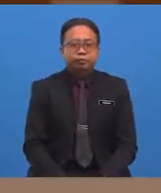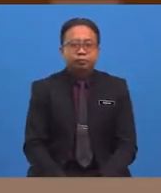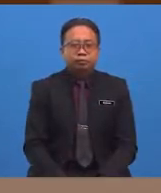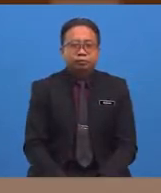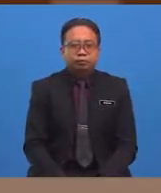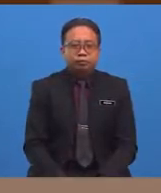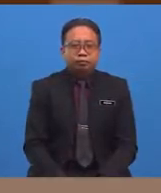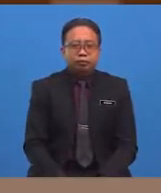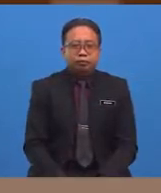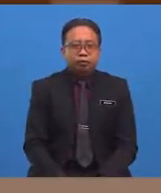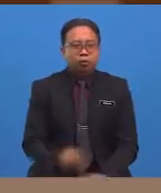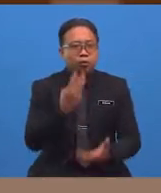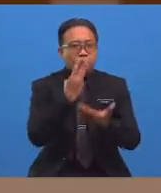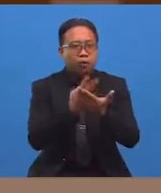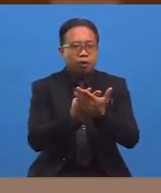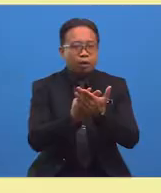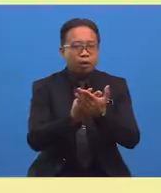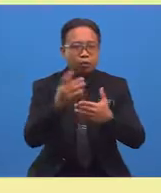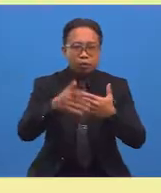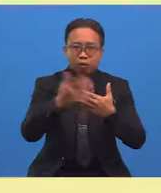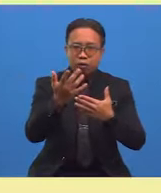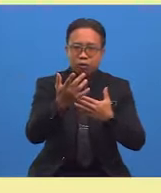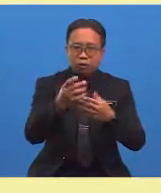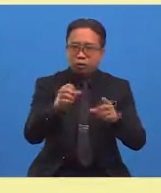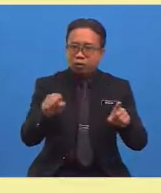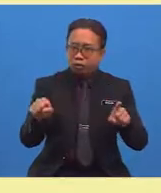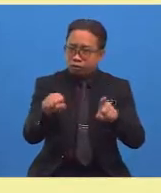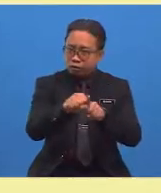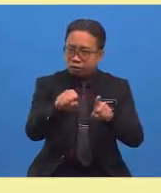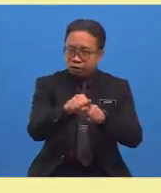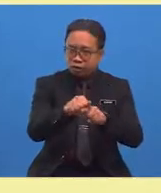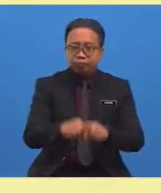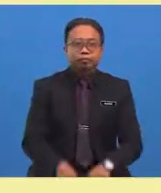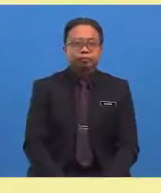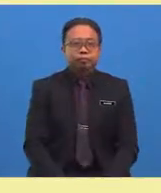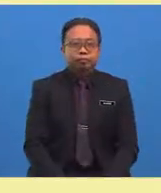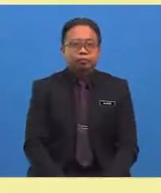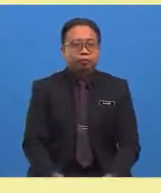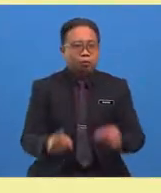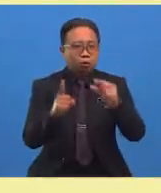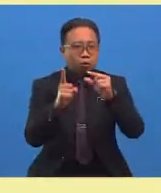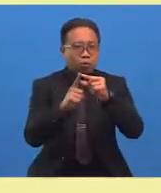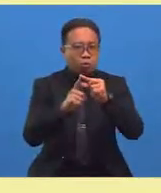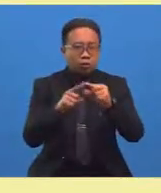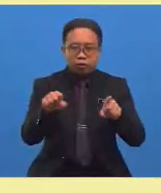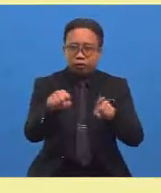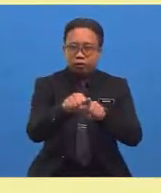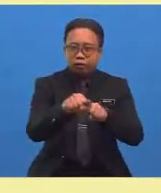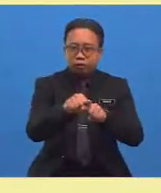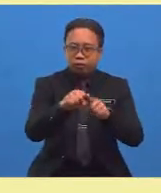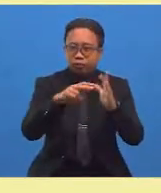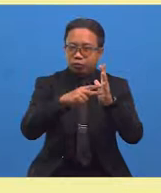Well, this is what we call as synonyms. They are words that have the same or